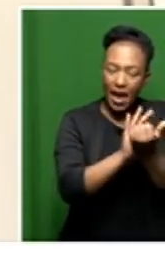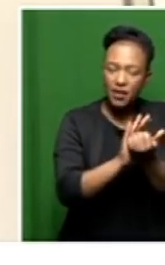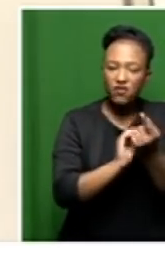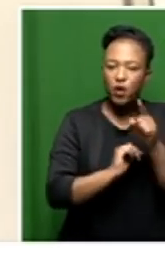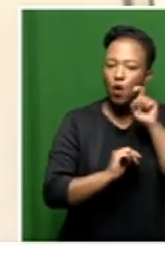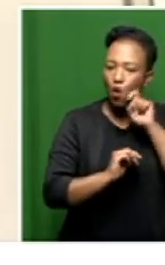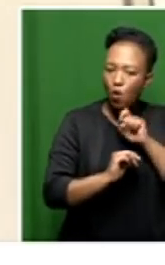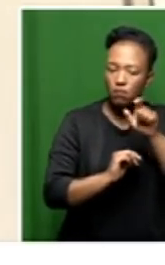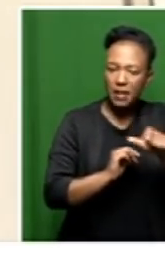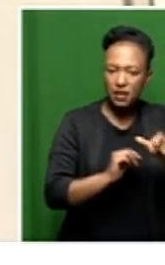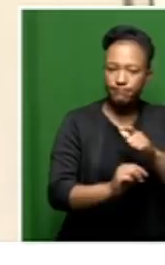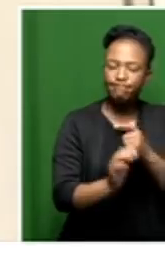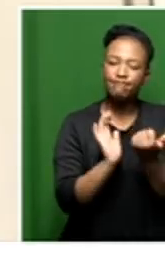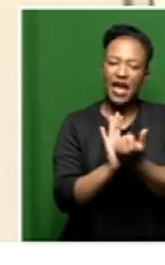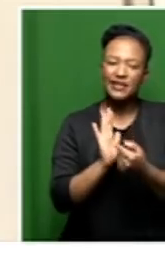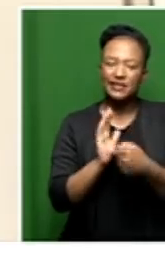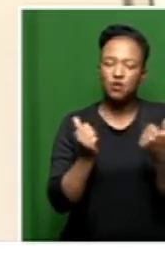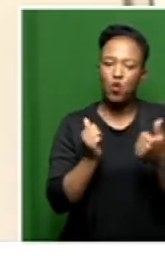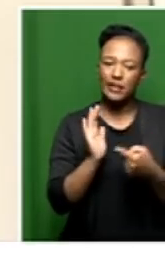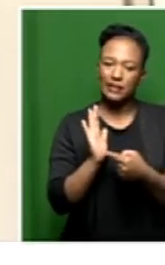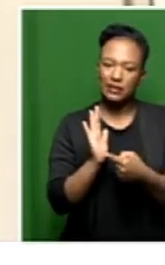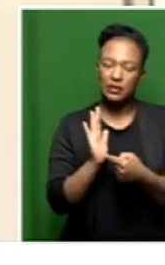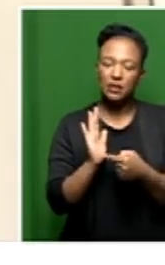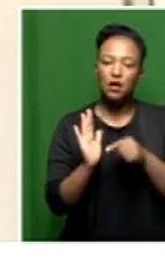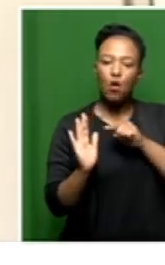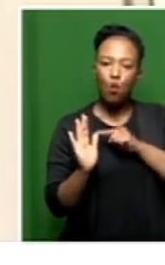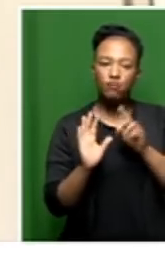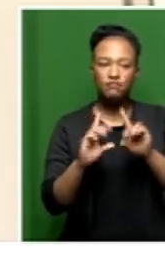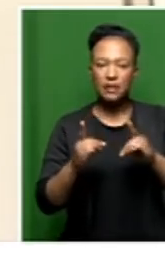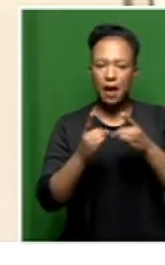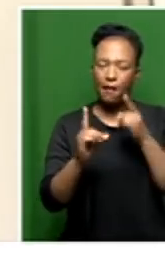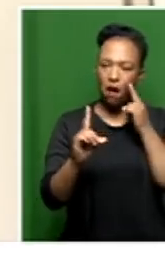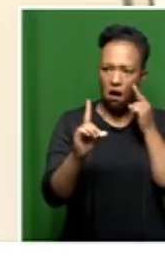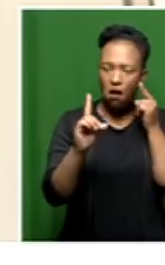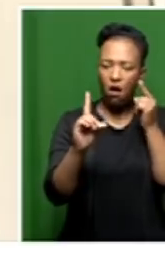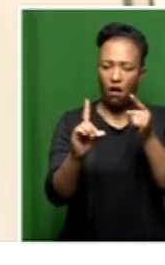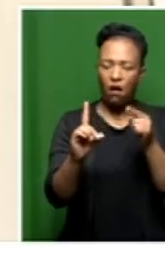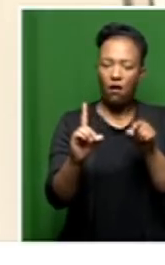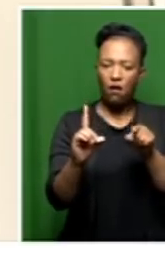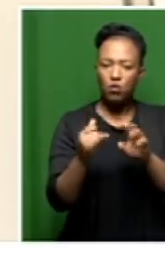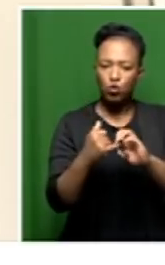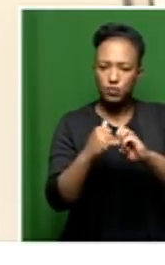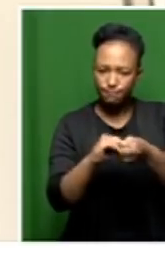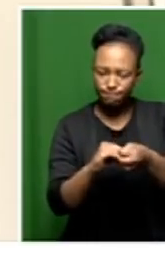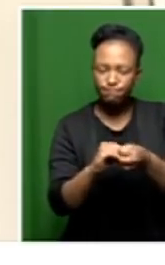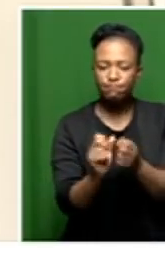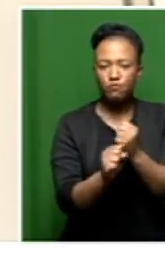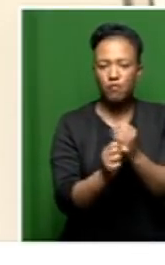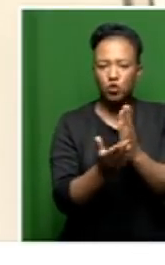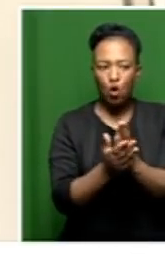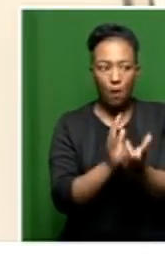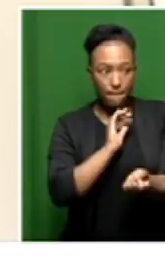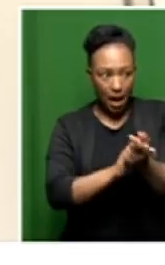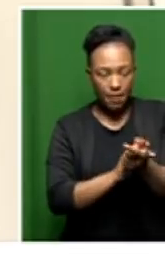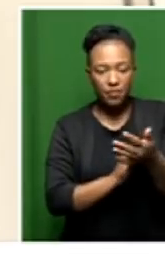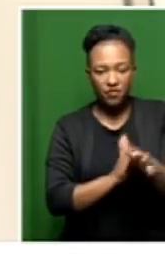So, those are some of the strategies that the department was trying to embark on to ensure that this takes place.